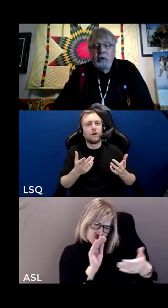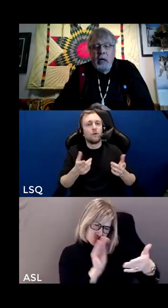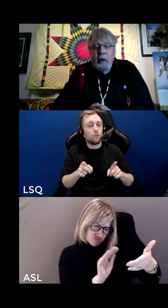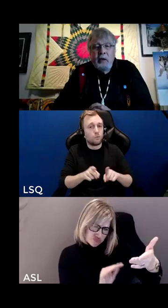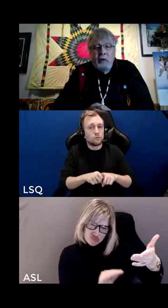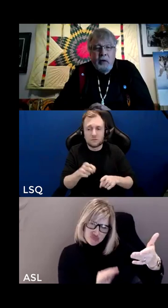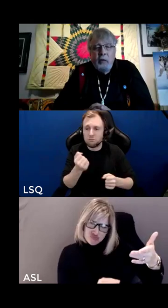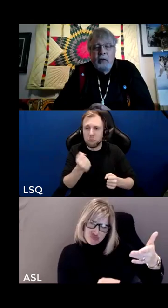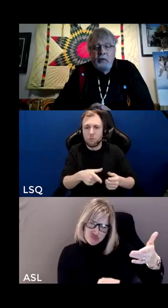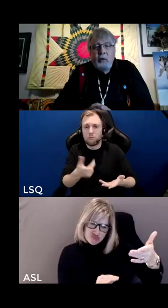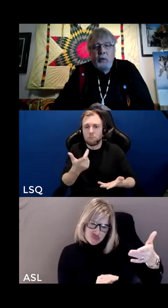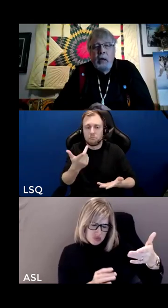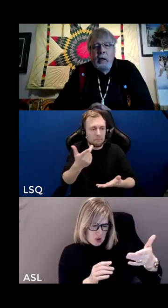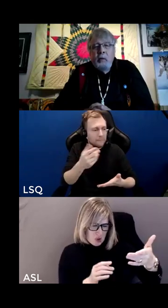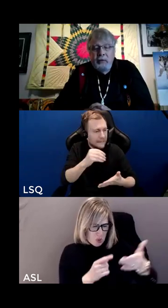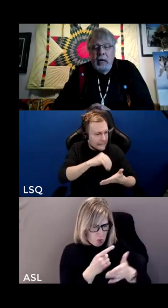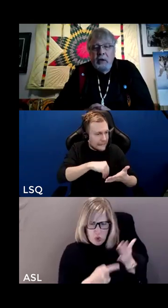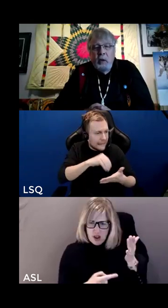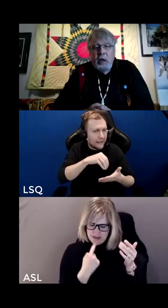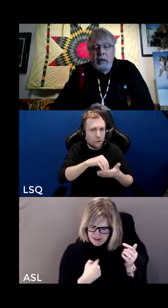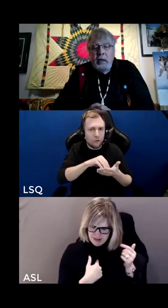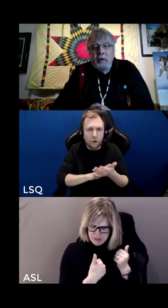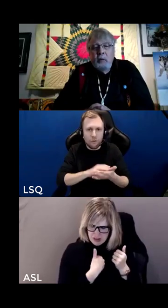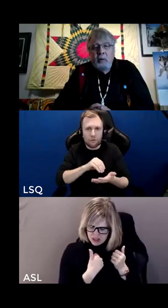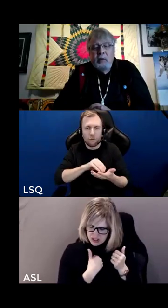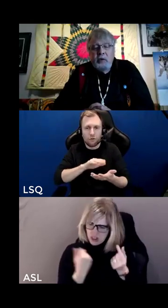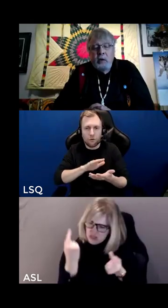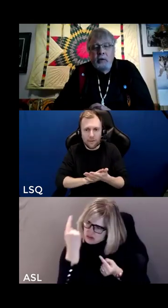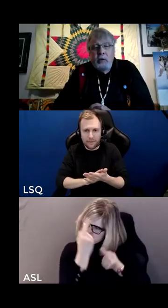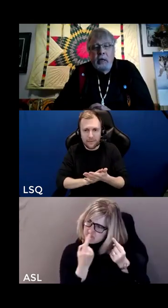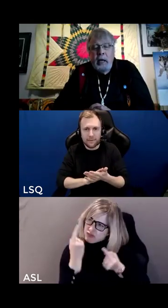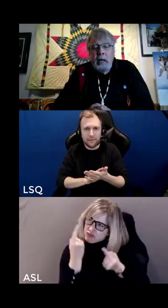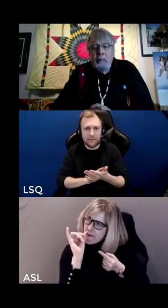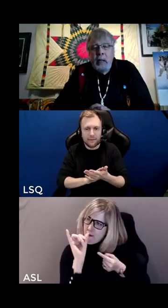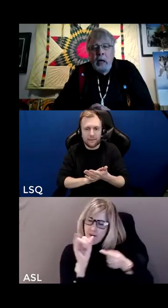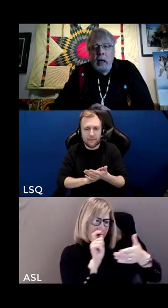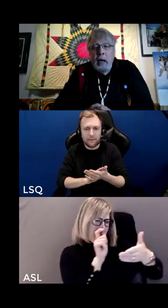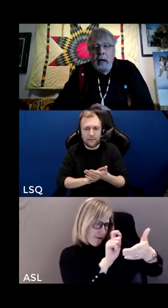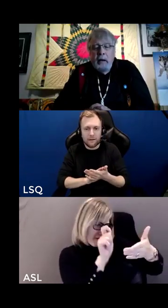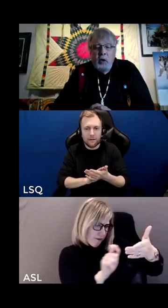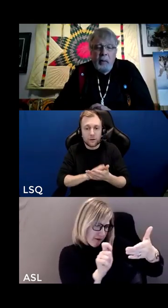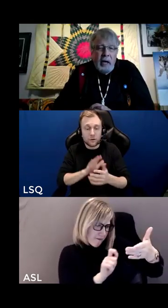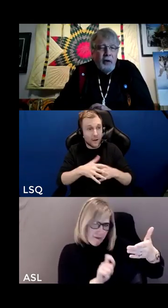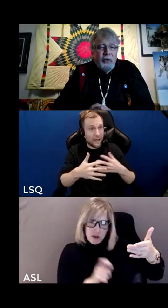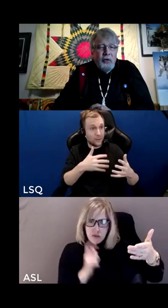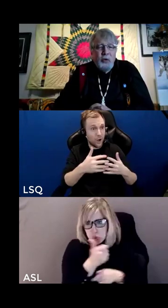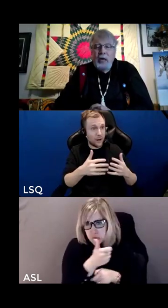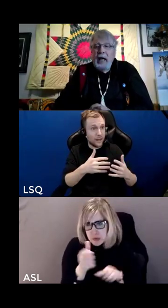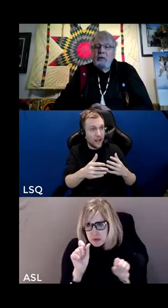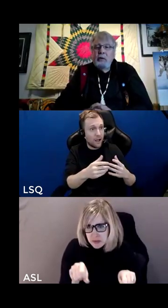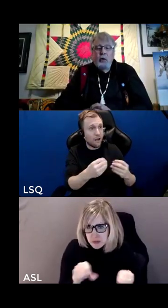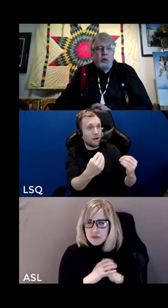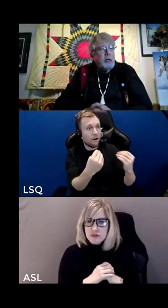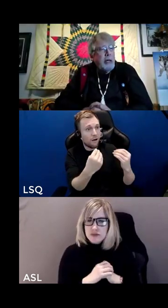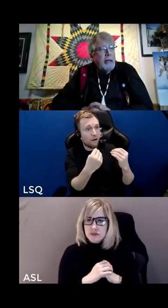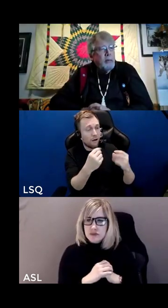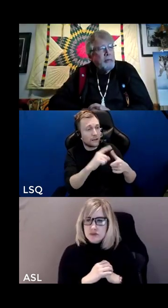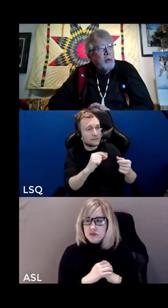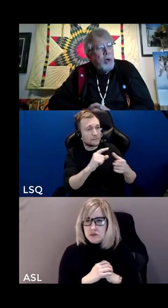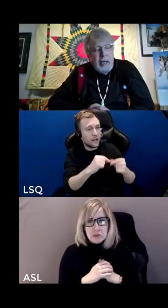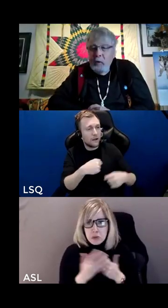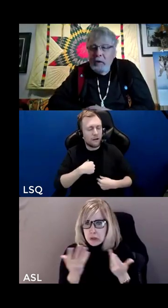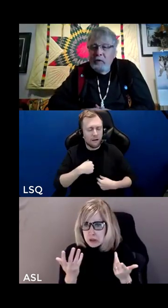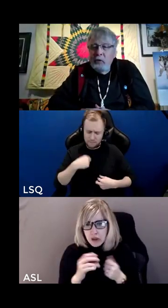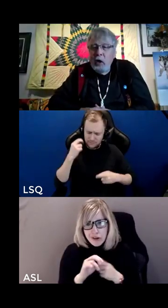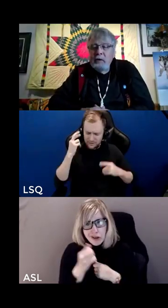is that you're telling yourself as you reflect on what it is that we've shared with you today uh you may also do that through uh